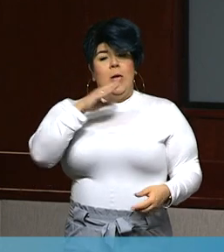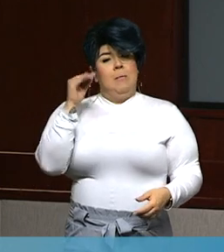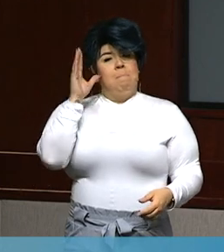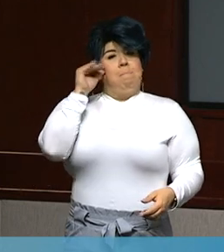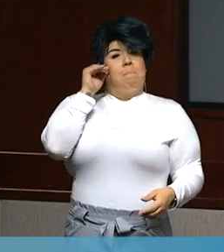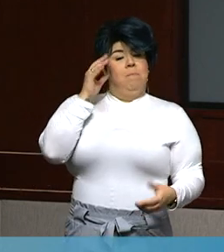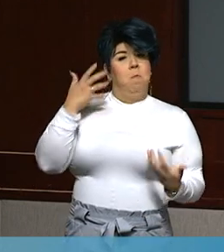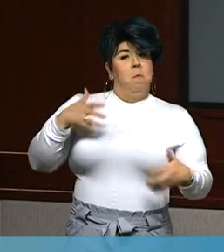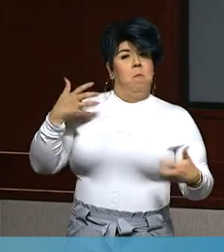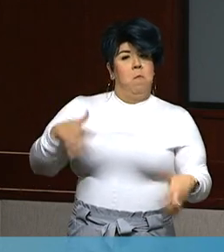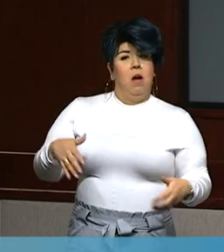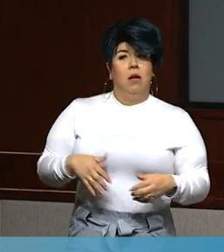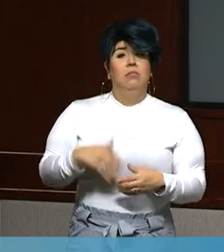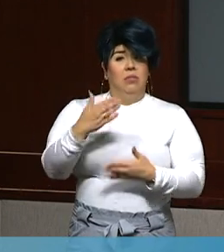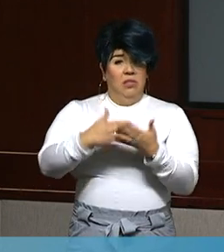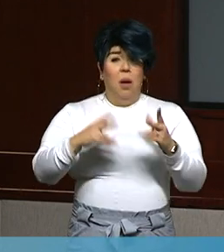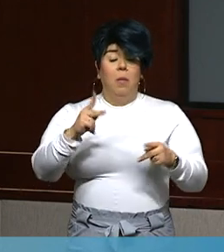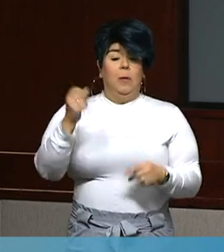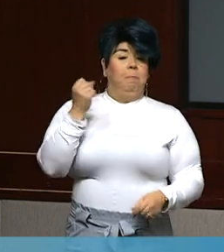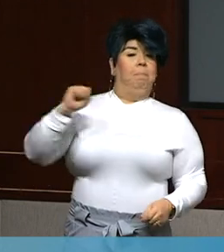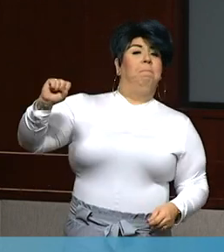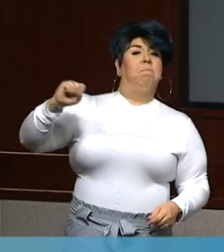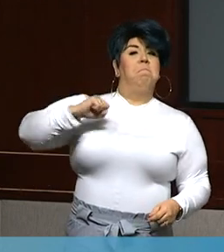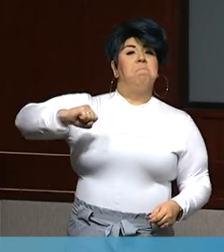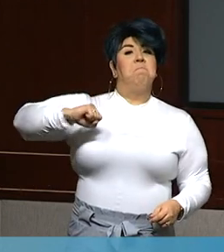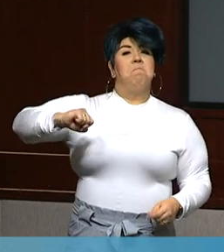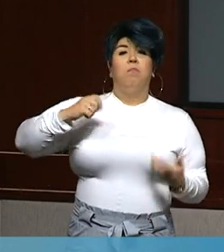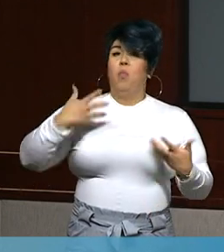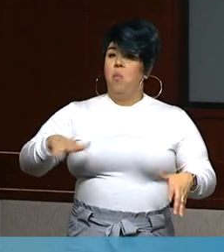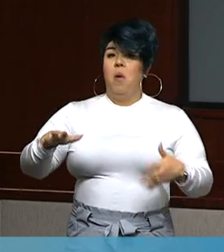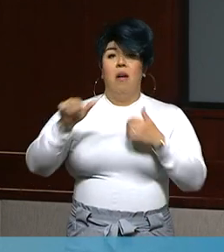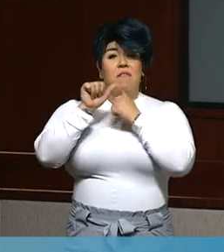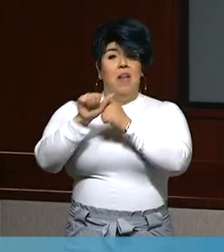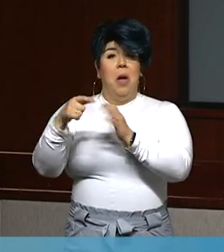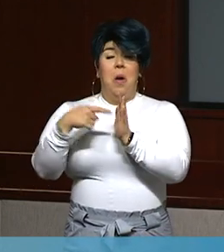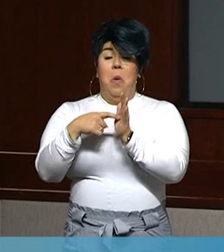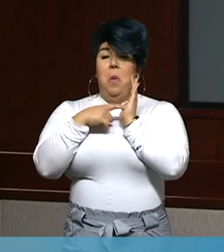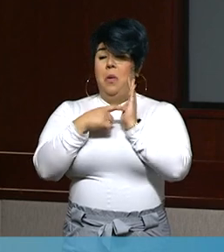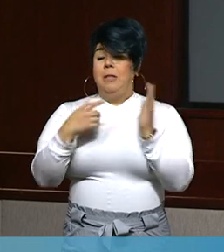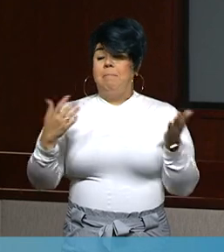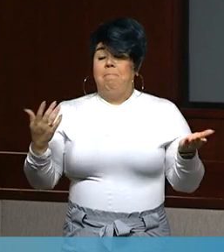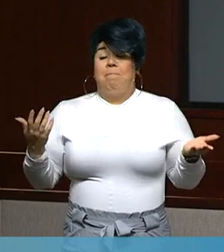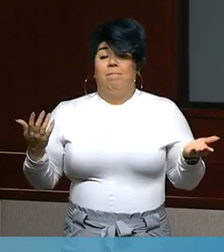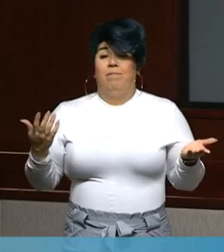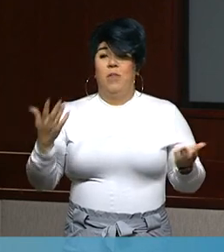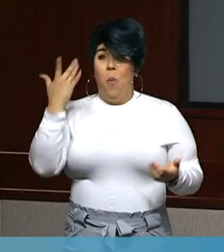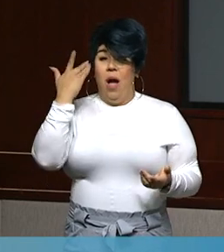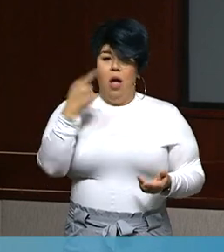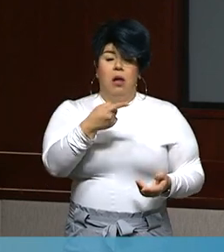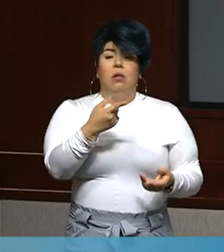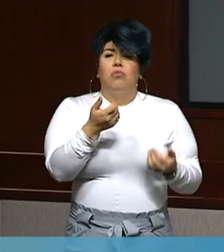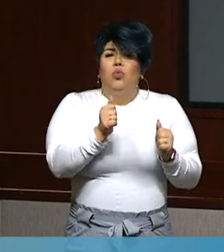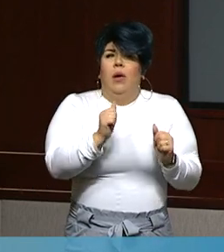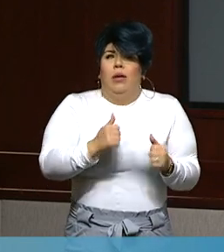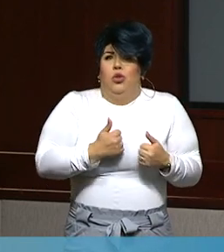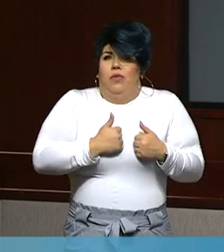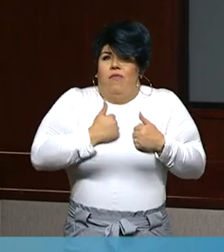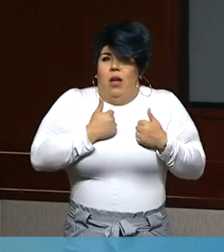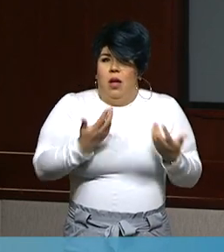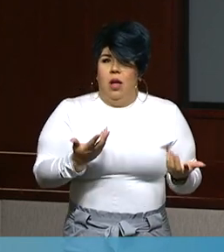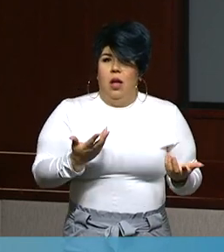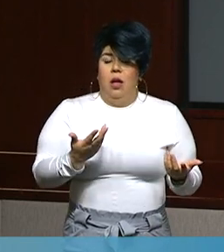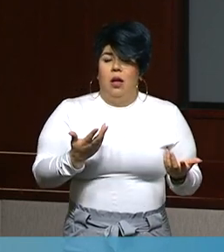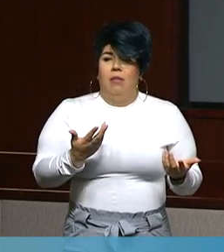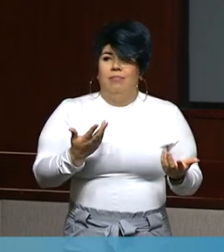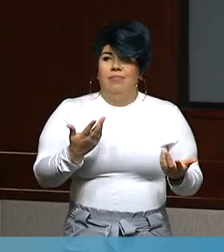You've got people pushing back and, again, simply trying to survive. They are not being